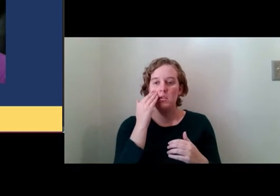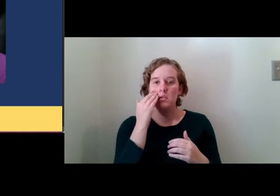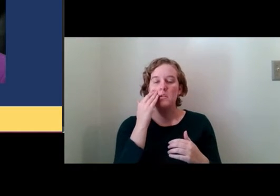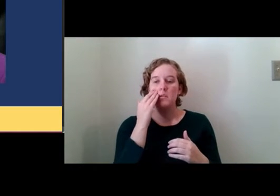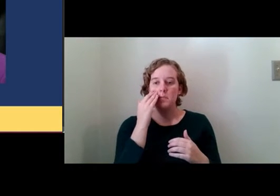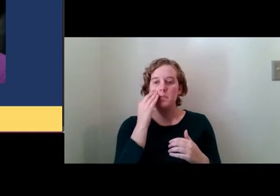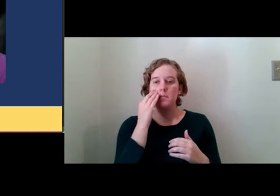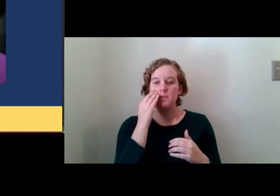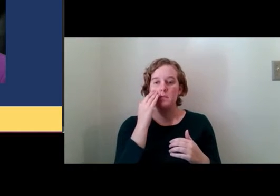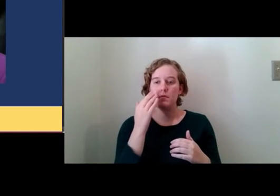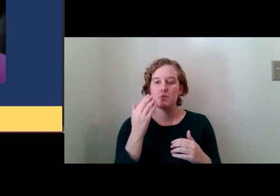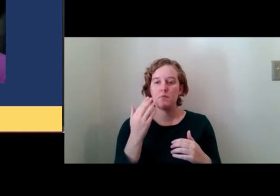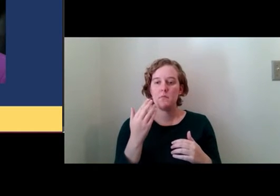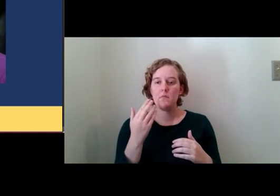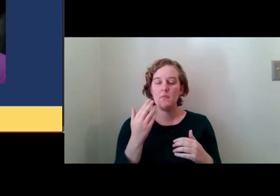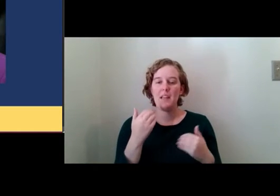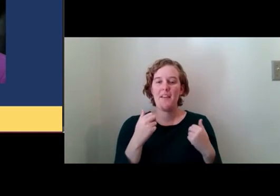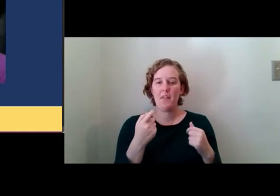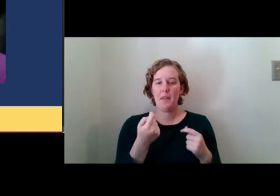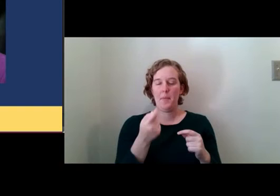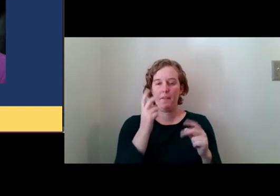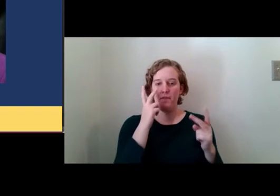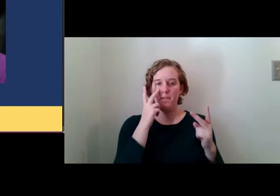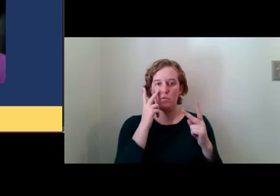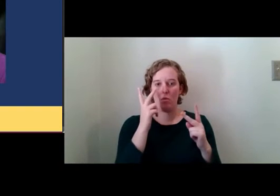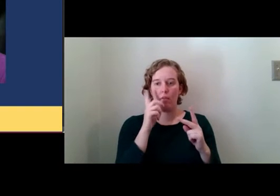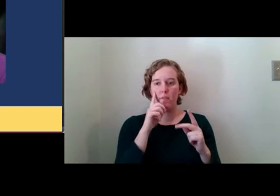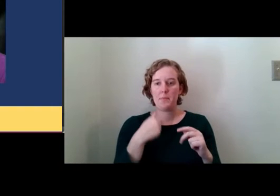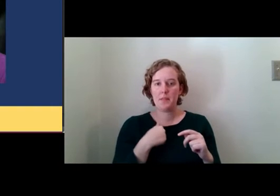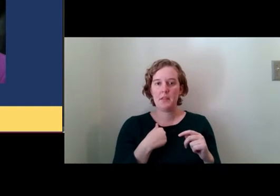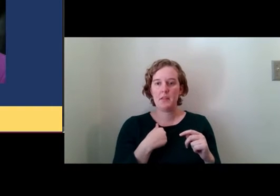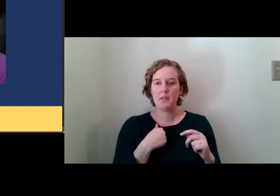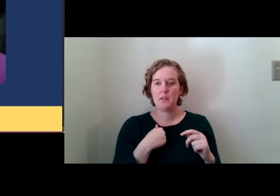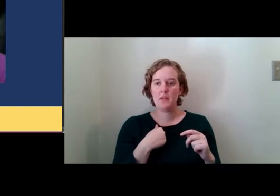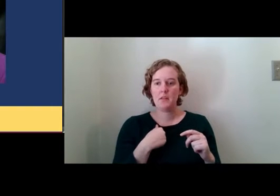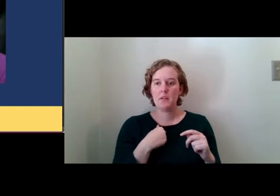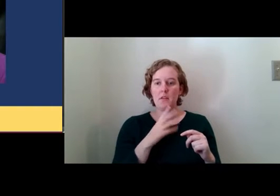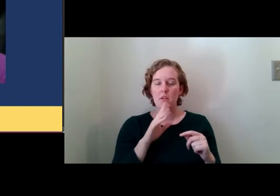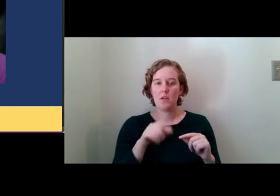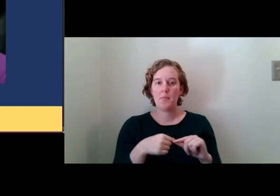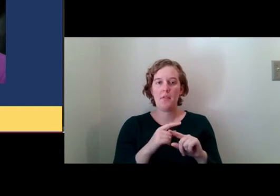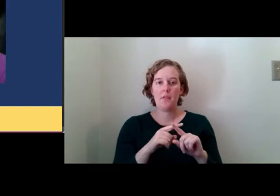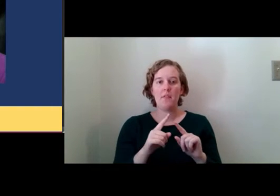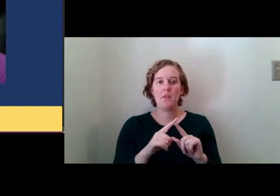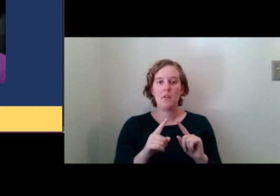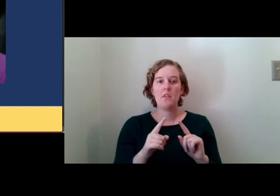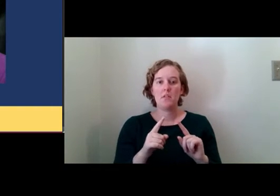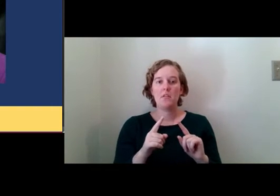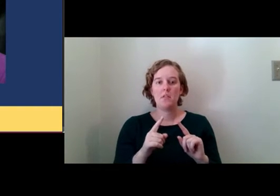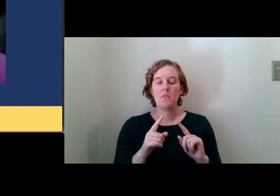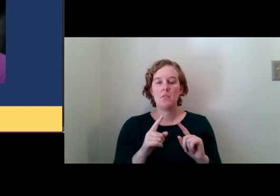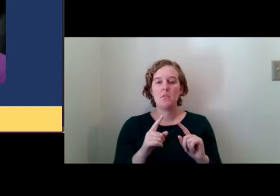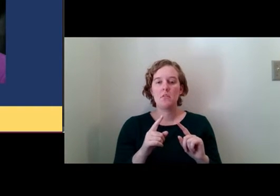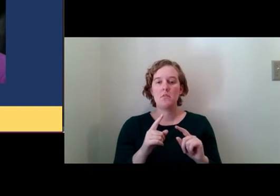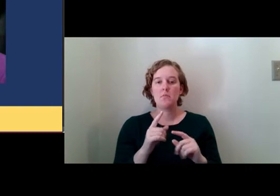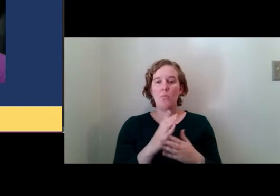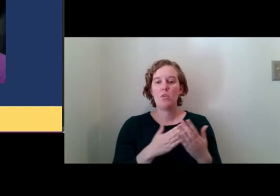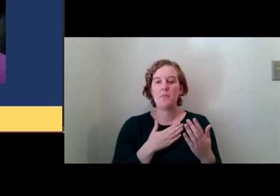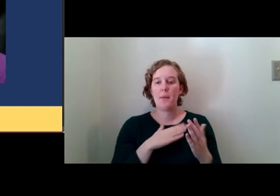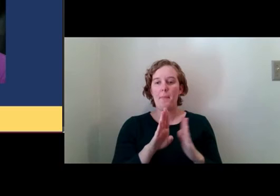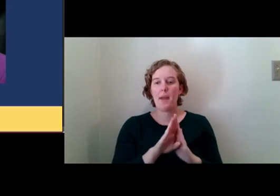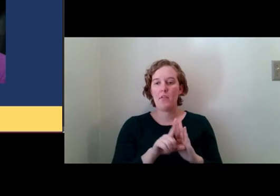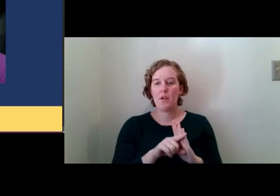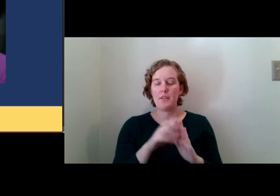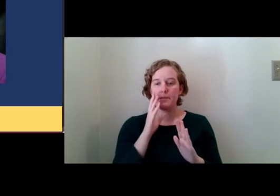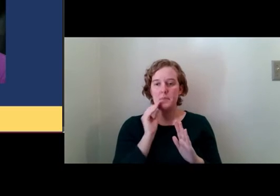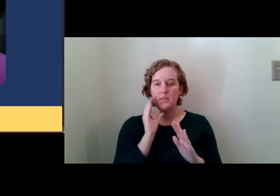of a visual of me. And I'll talk a little bit more about some of my other other aspects of my background and experiences as we